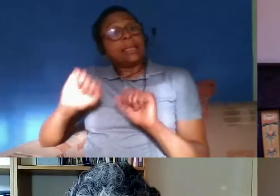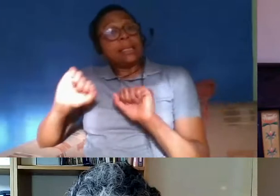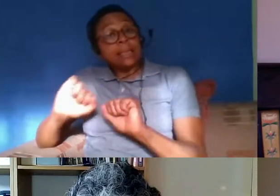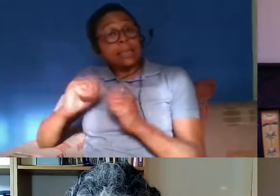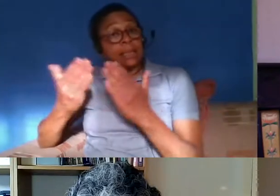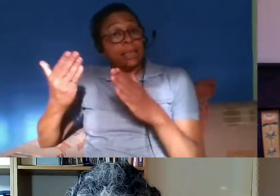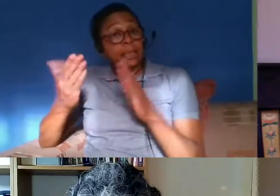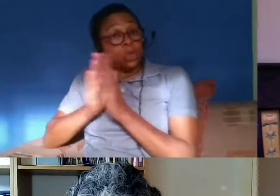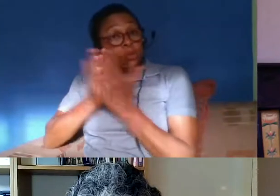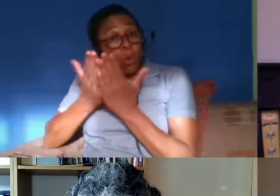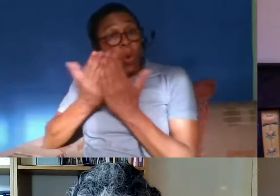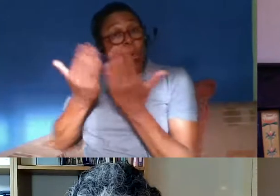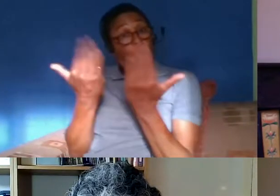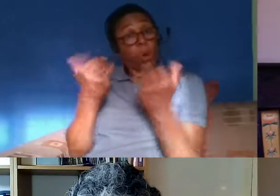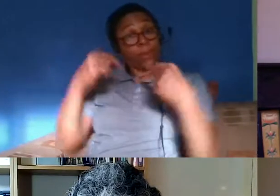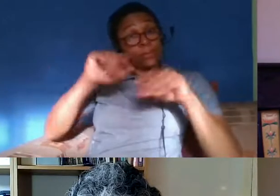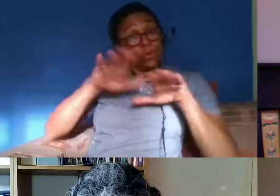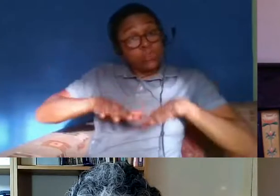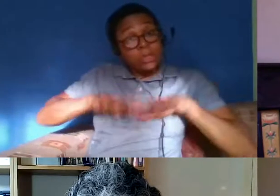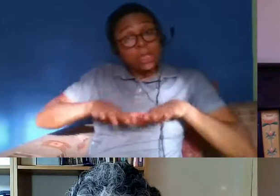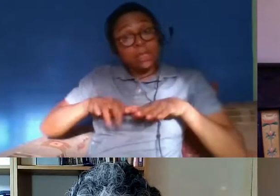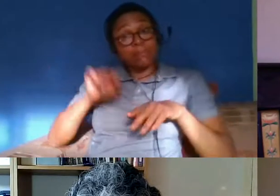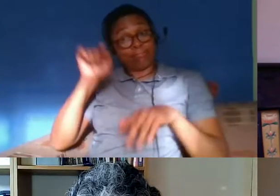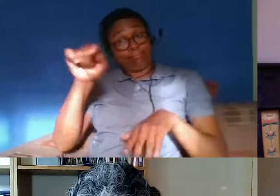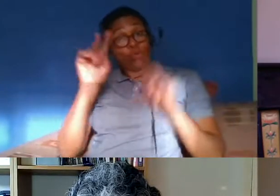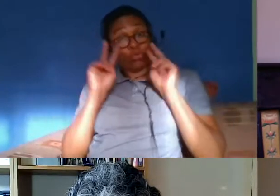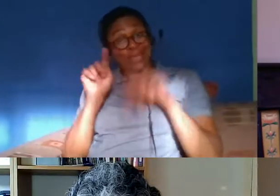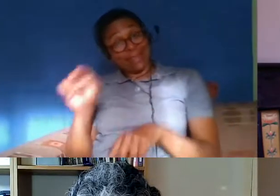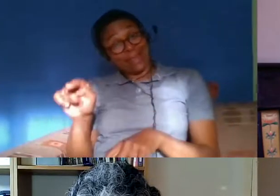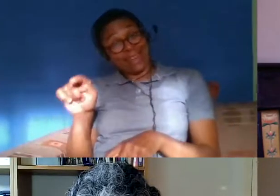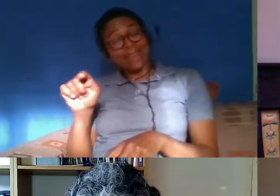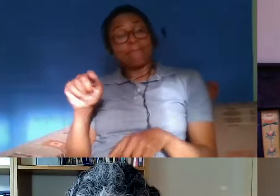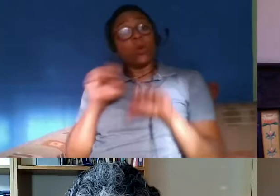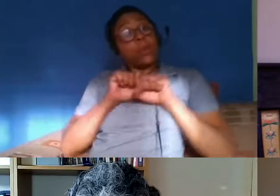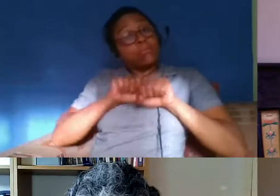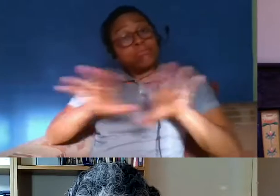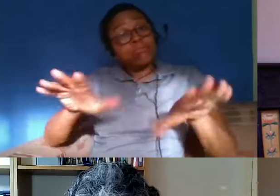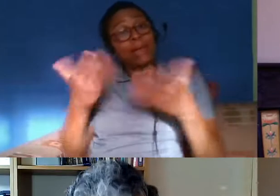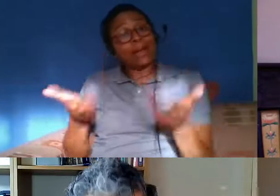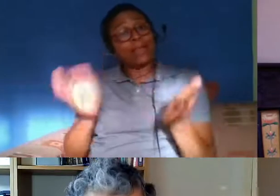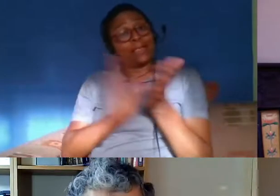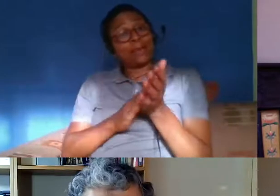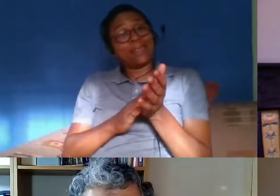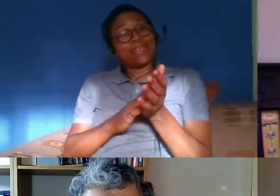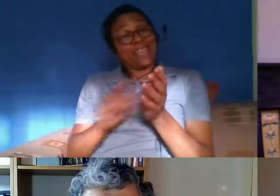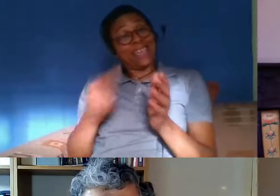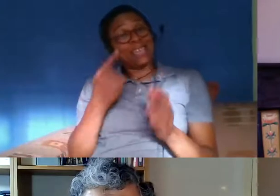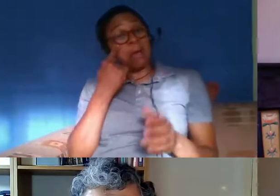broken immigration system will be released uh well this month actually uh all to plan oh look there it is